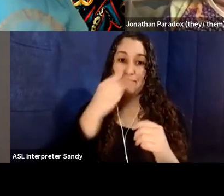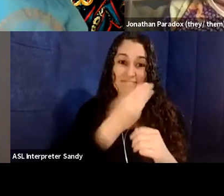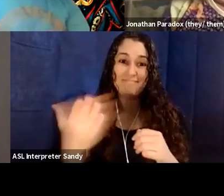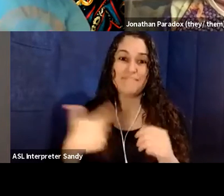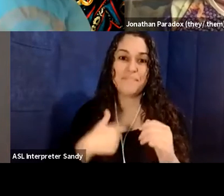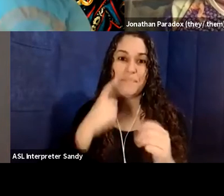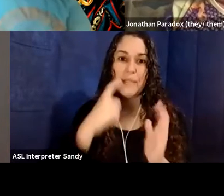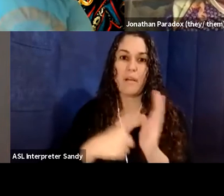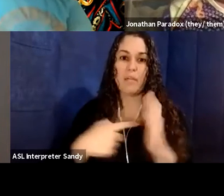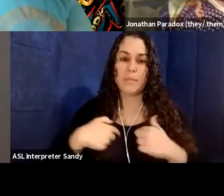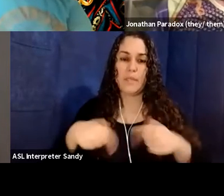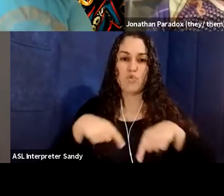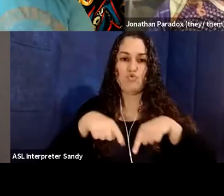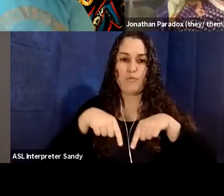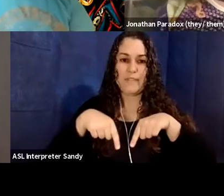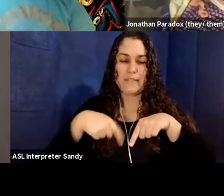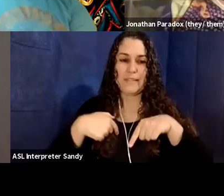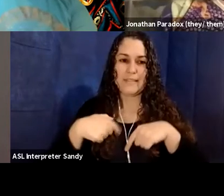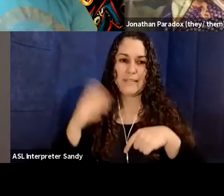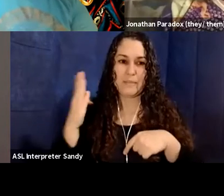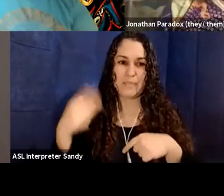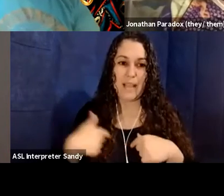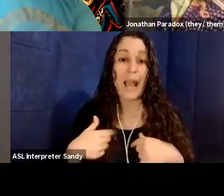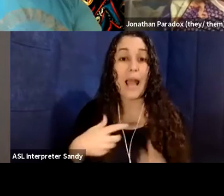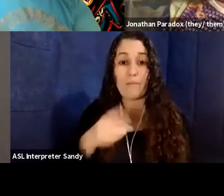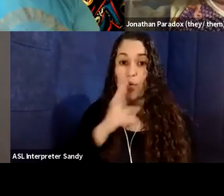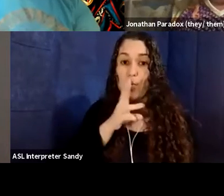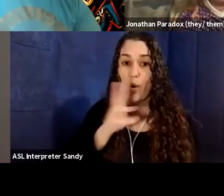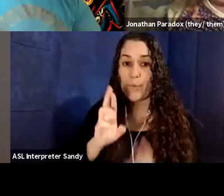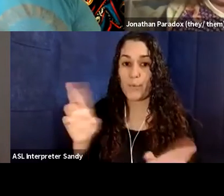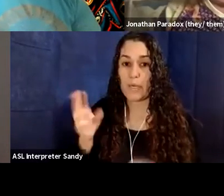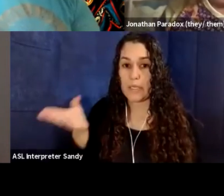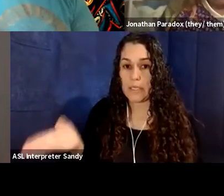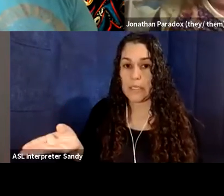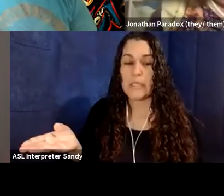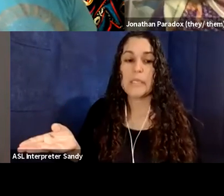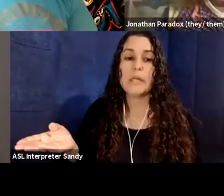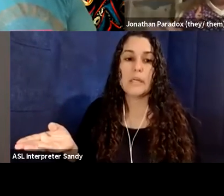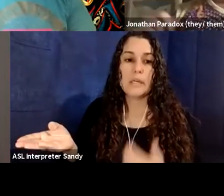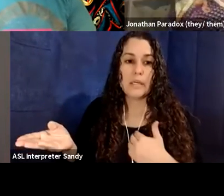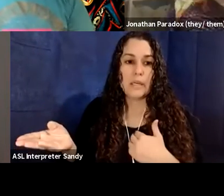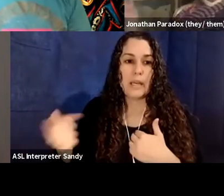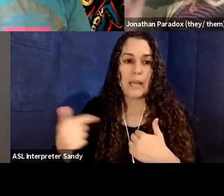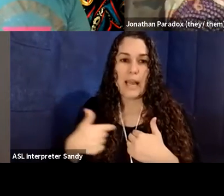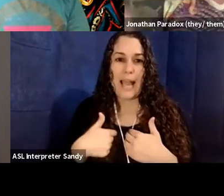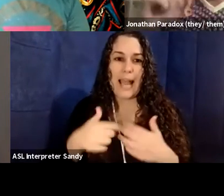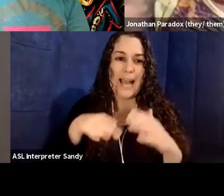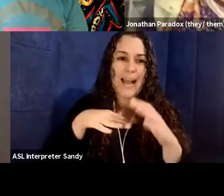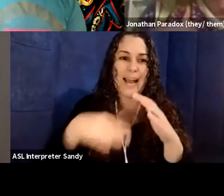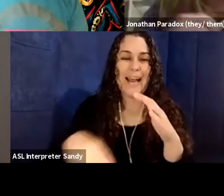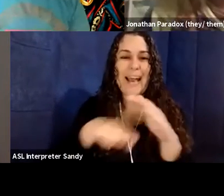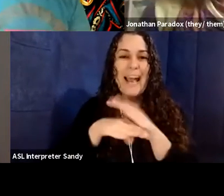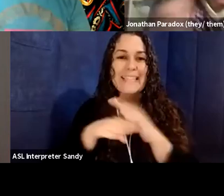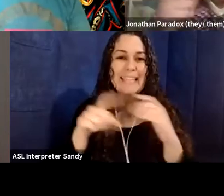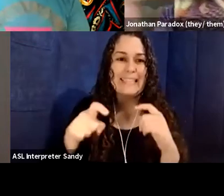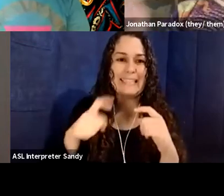um, speaking. Um, I have some water. Um, I think I have an access need to, to, to move in a way that I don't